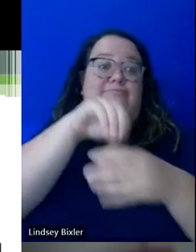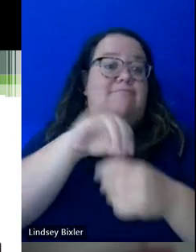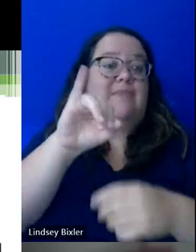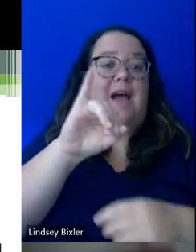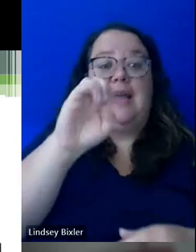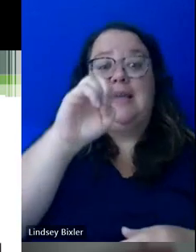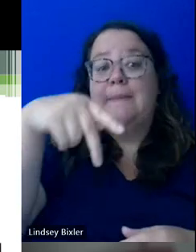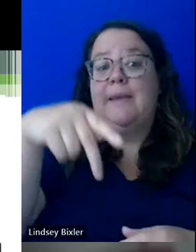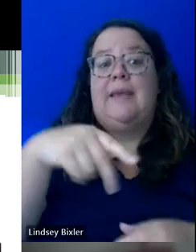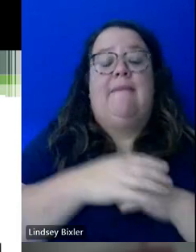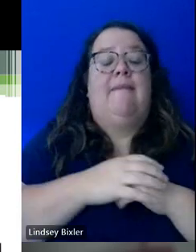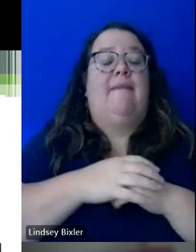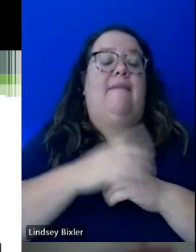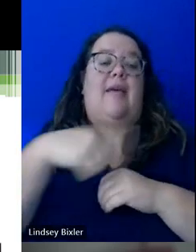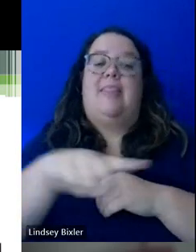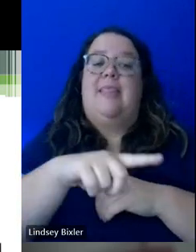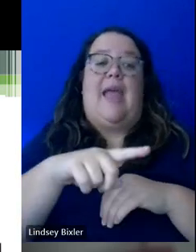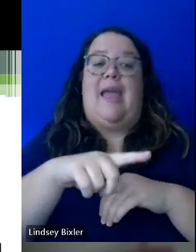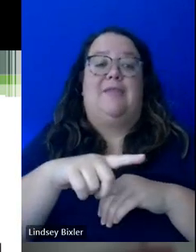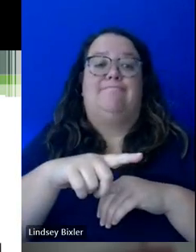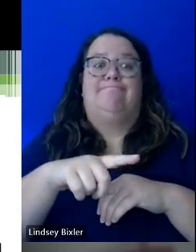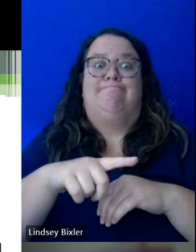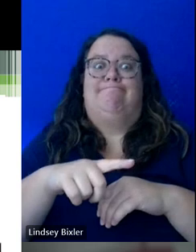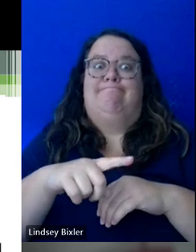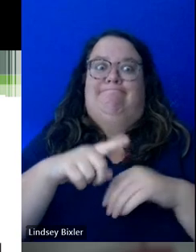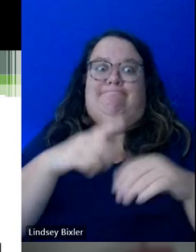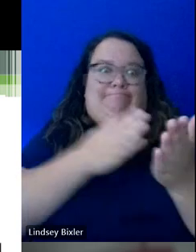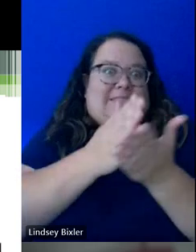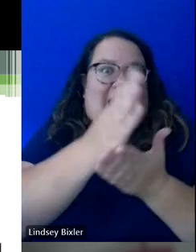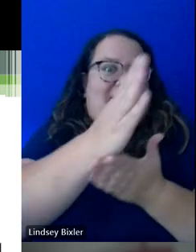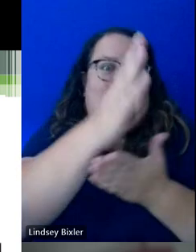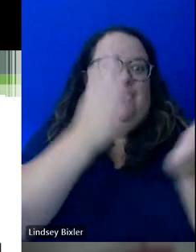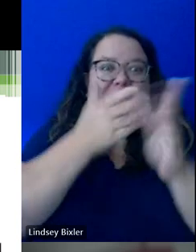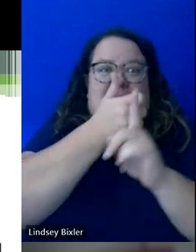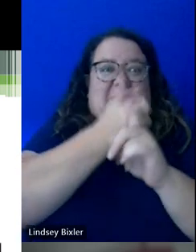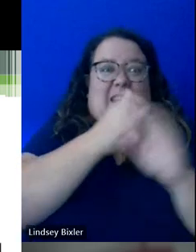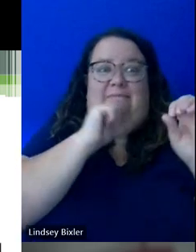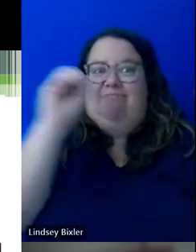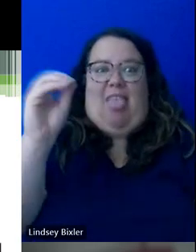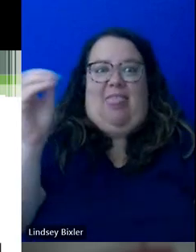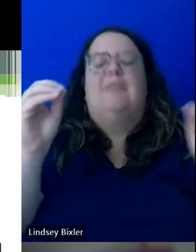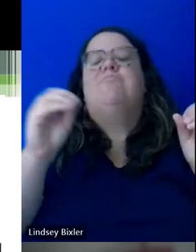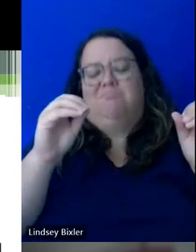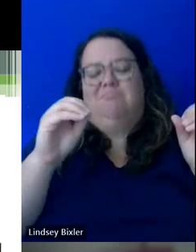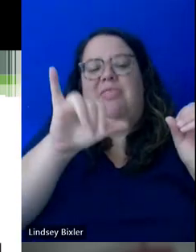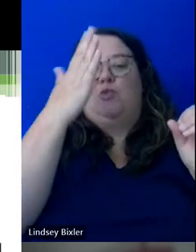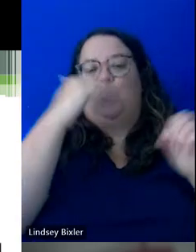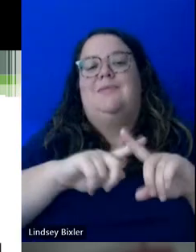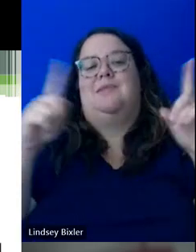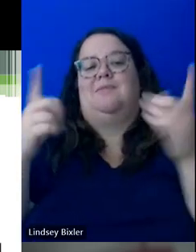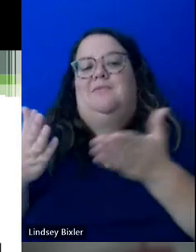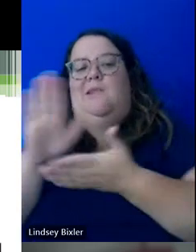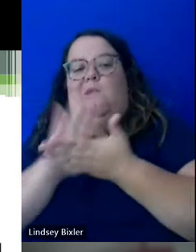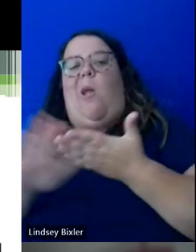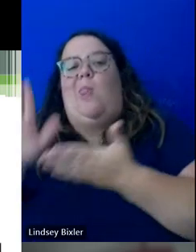have not had to actually navigate a lot of the services themselves. This is where the difference is when you come to college. And so